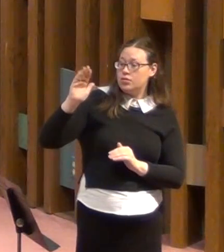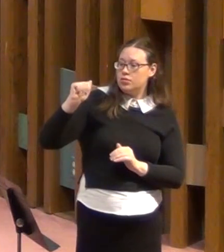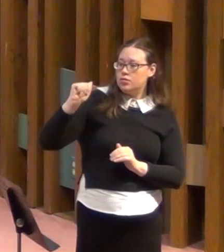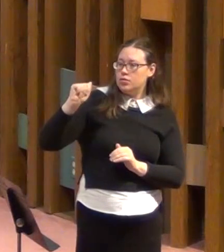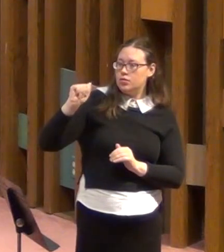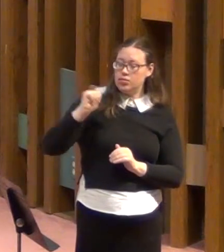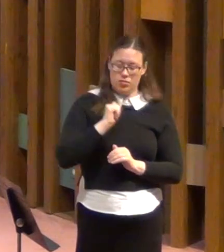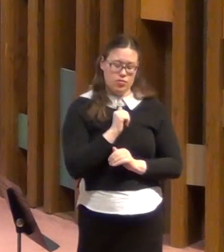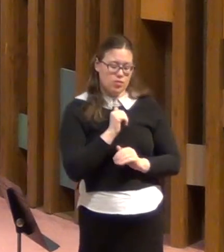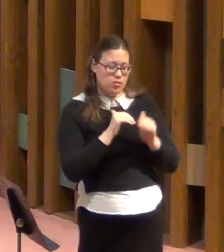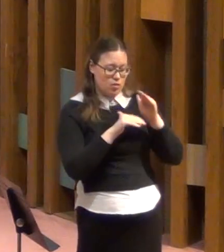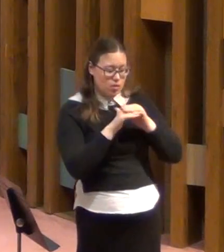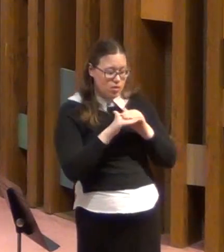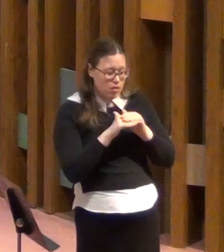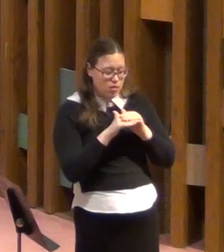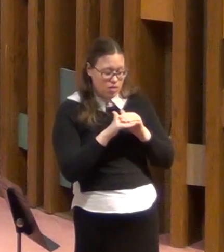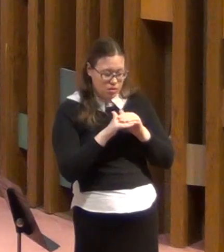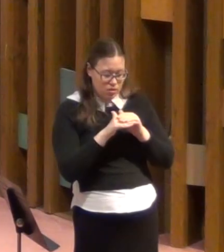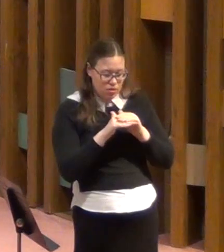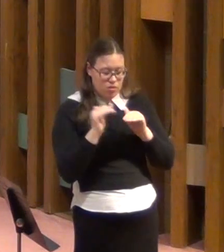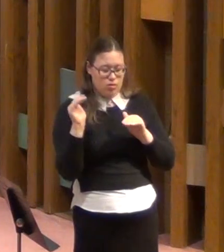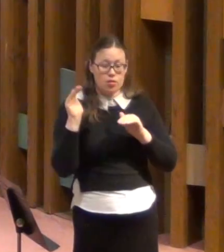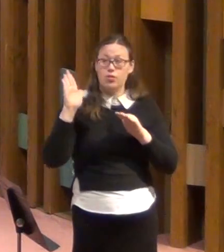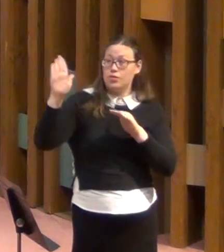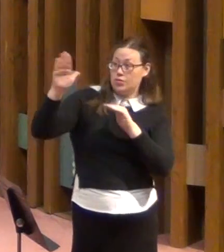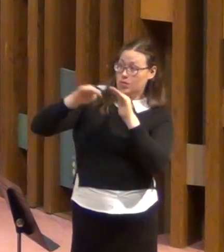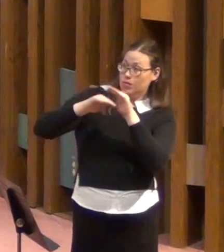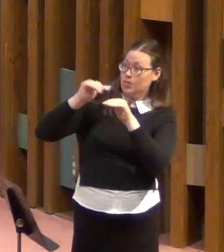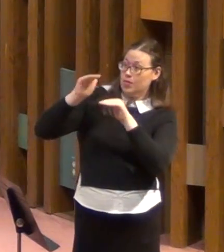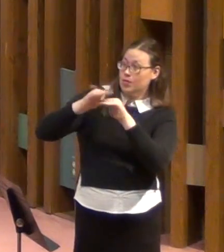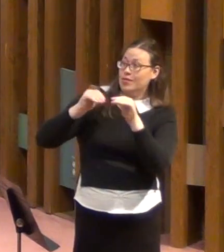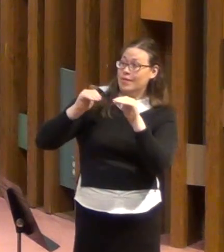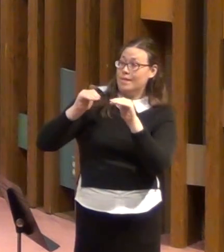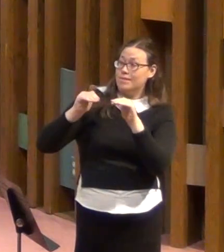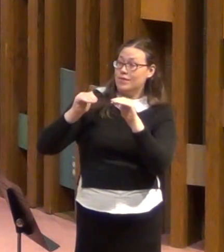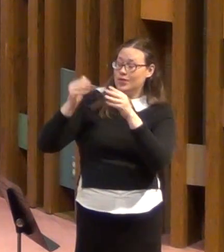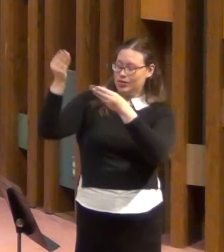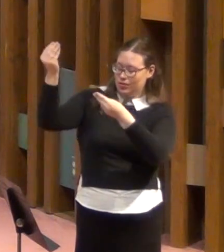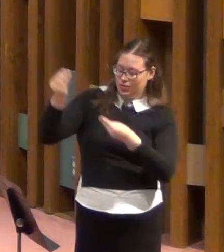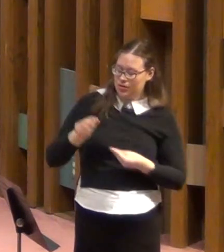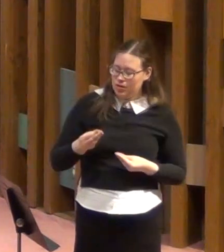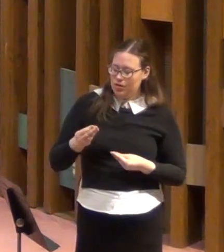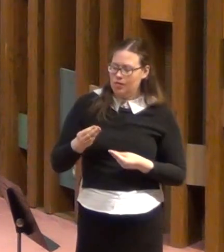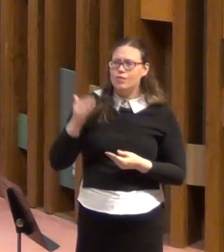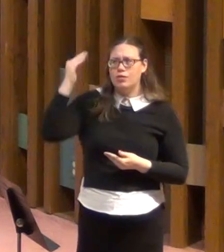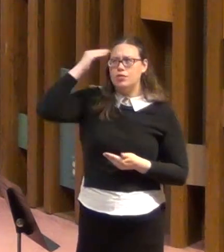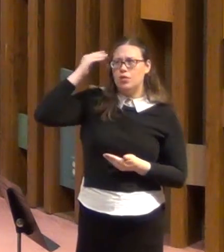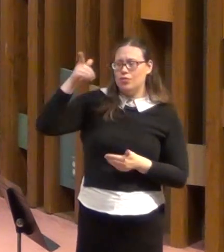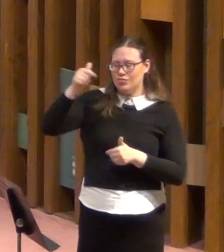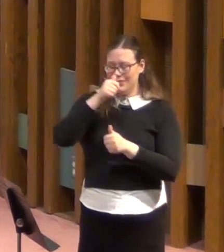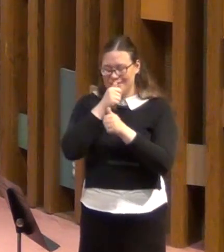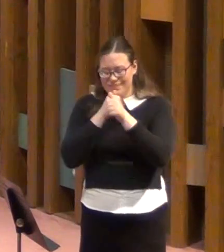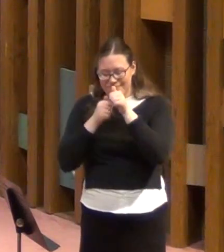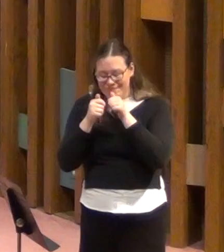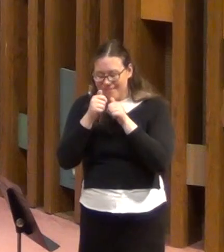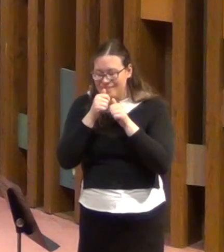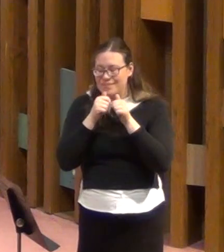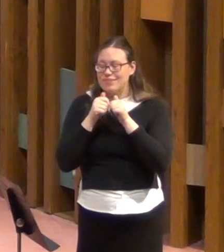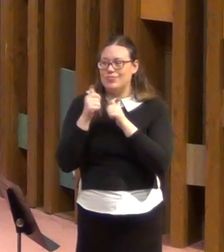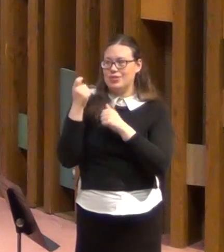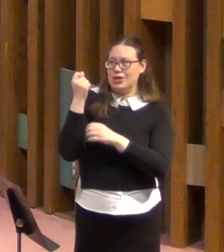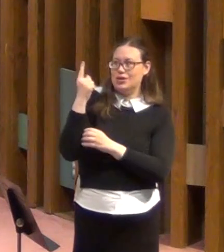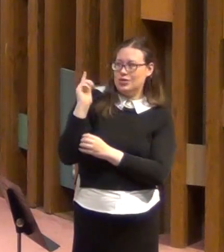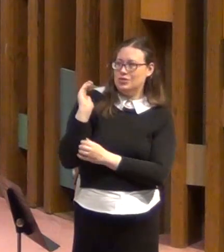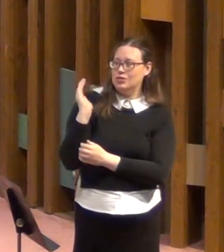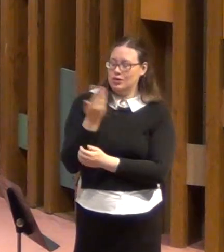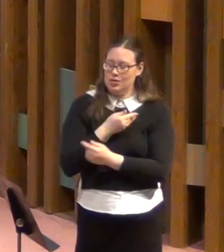endurance of the same sufferings we suffer. Our hope